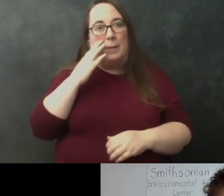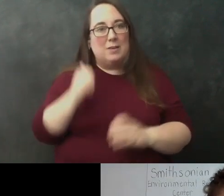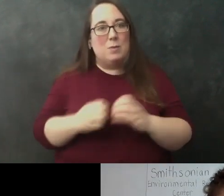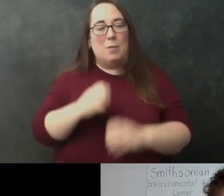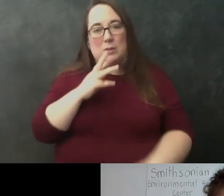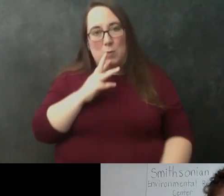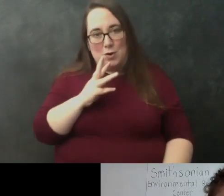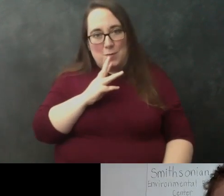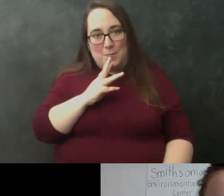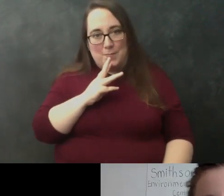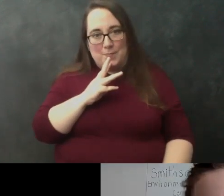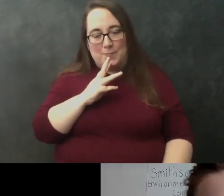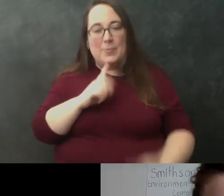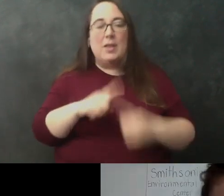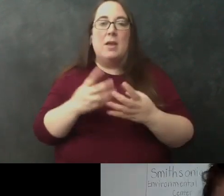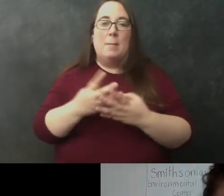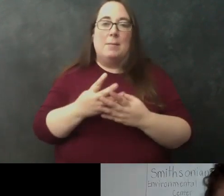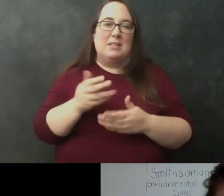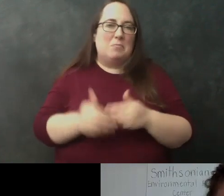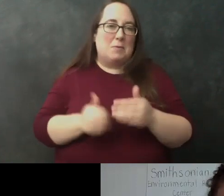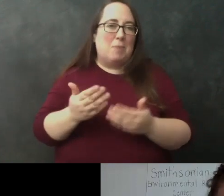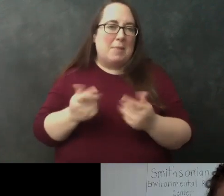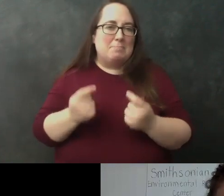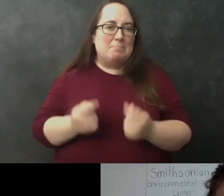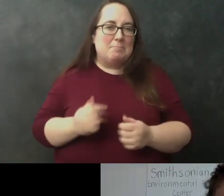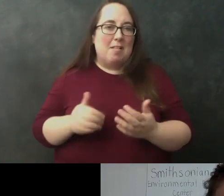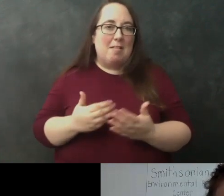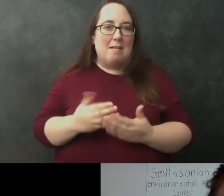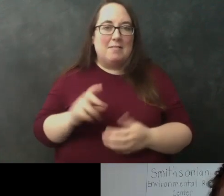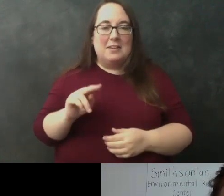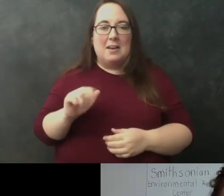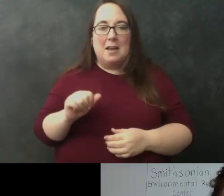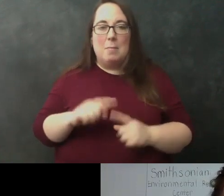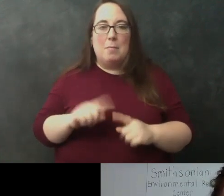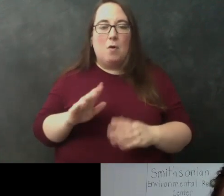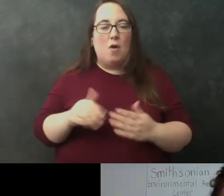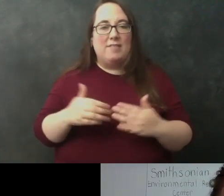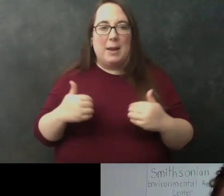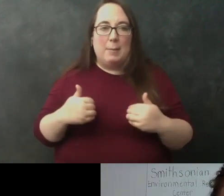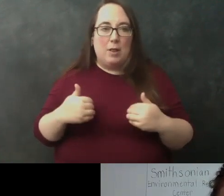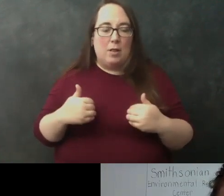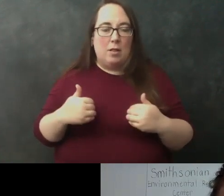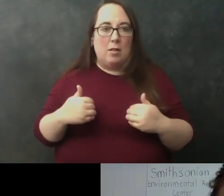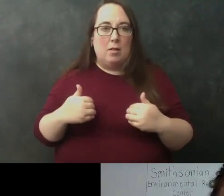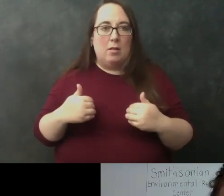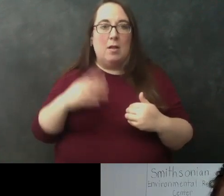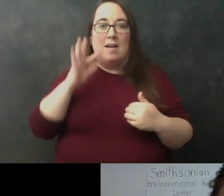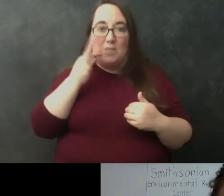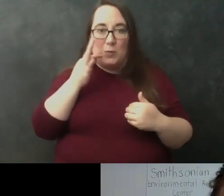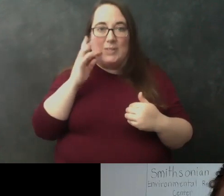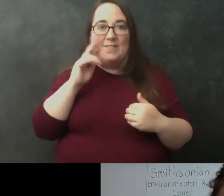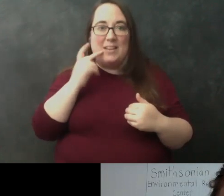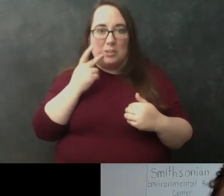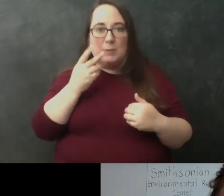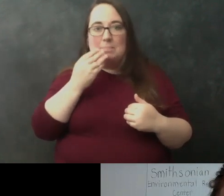but the filtering process probably takes out a lot of the dna um but all of the animals and fruits and vegetables that you